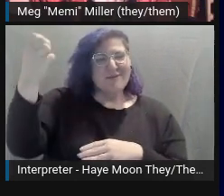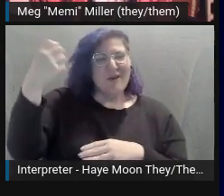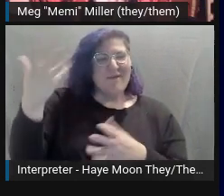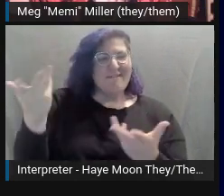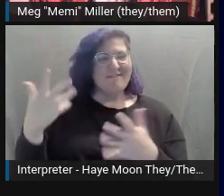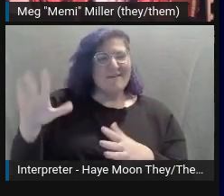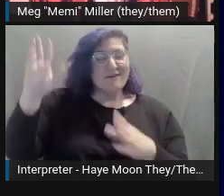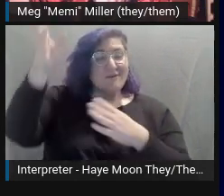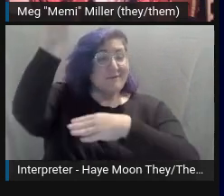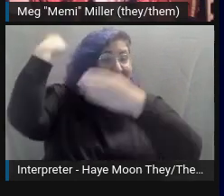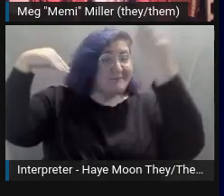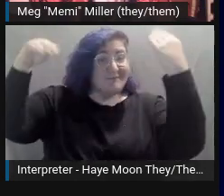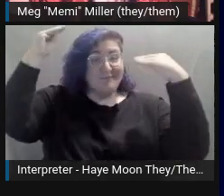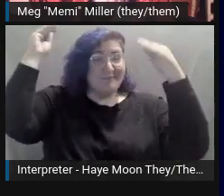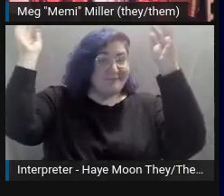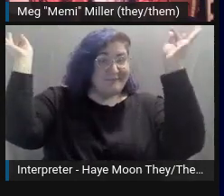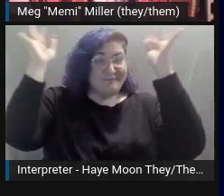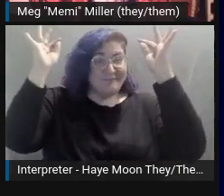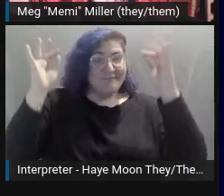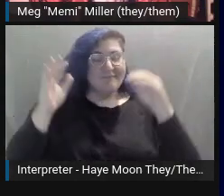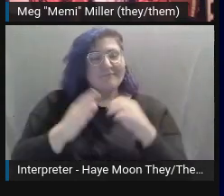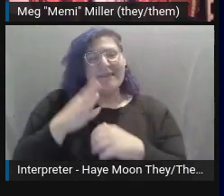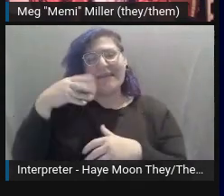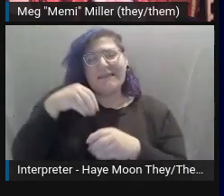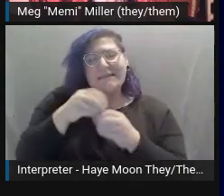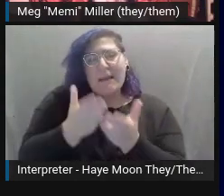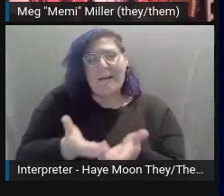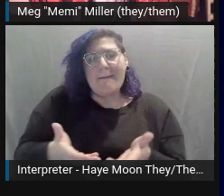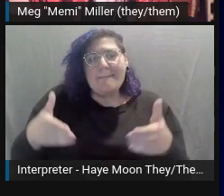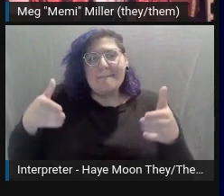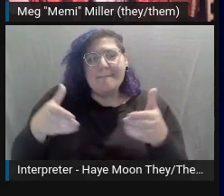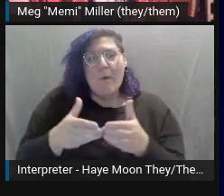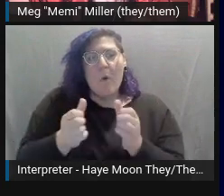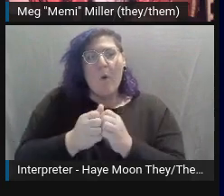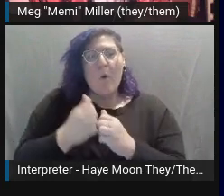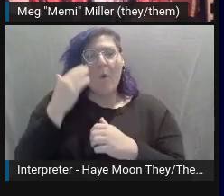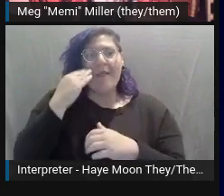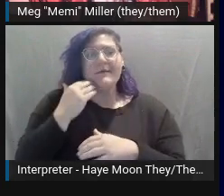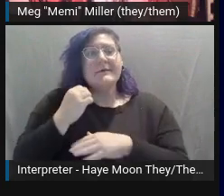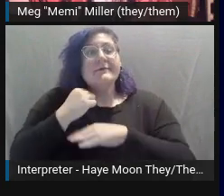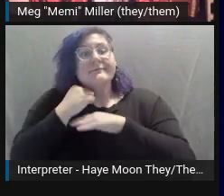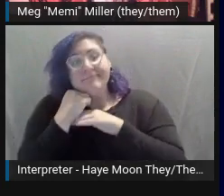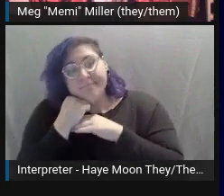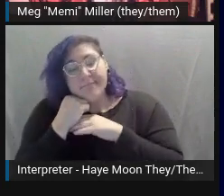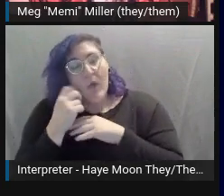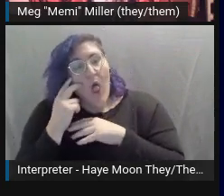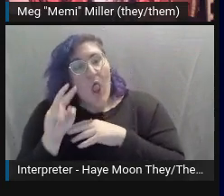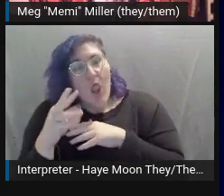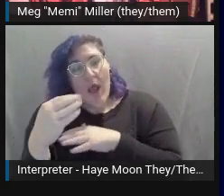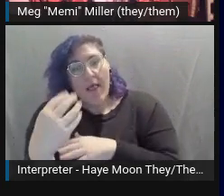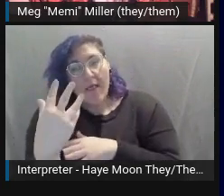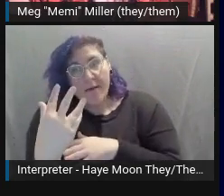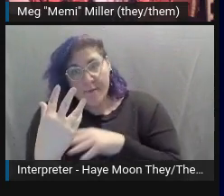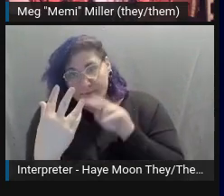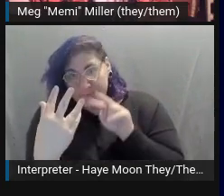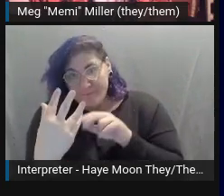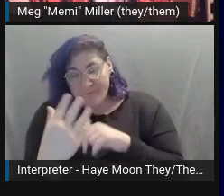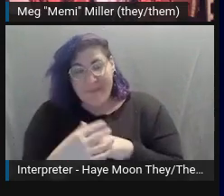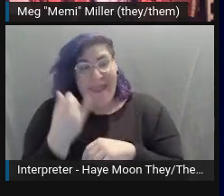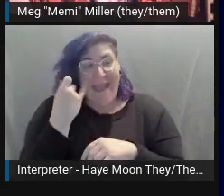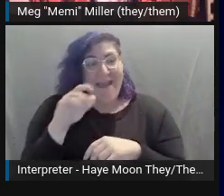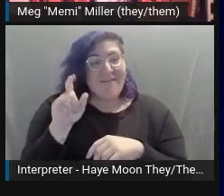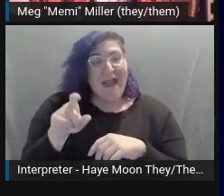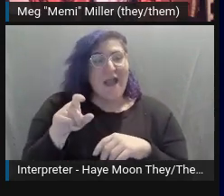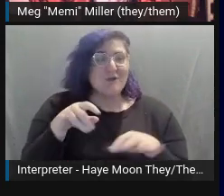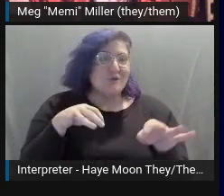It's in some sort of ceramic bowl and is resting its head on the rim and looking directly at the camera. And if I had to describe the look on its face, I'd say